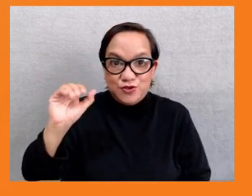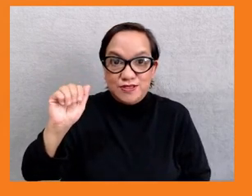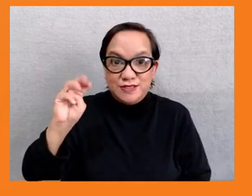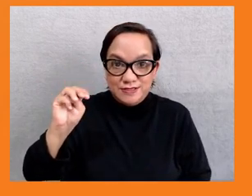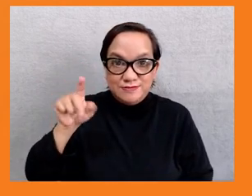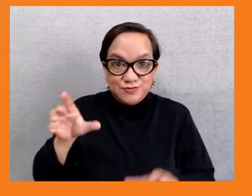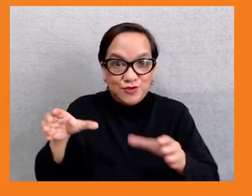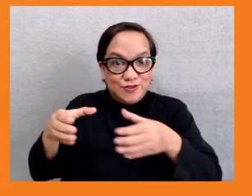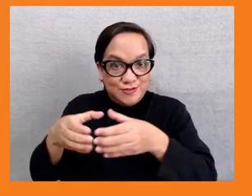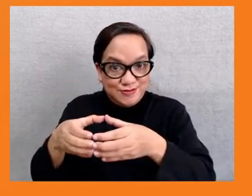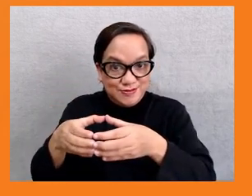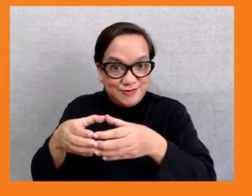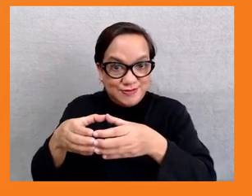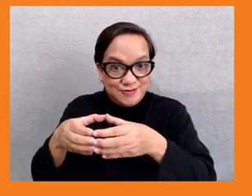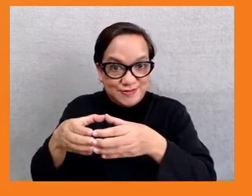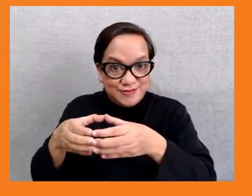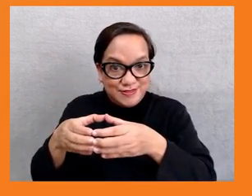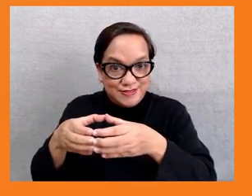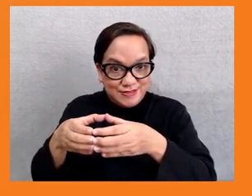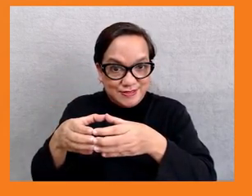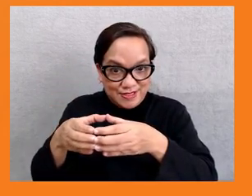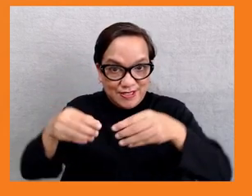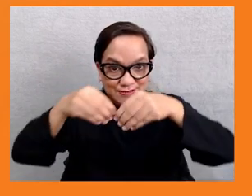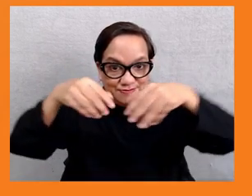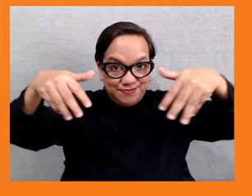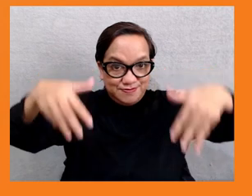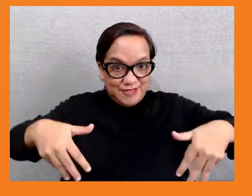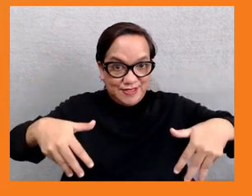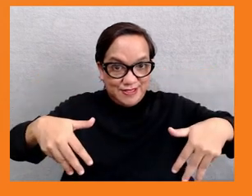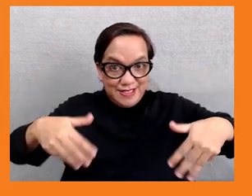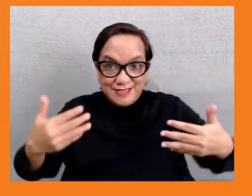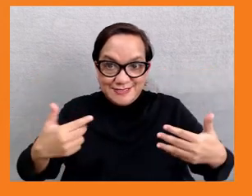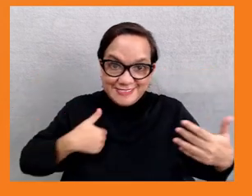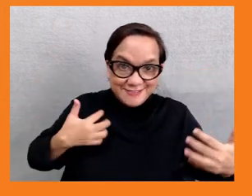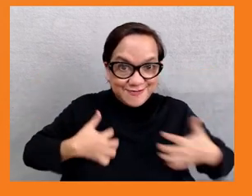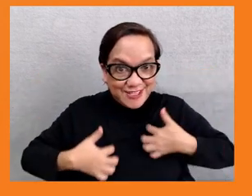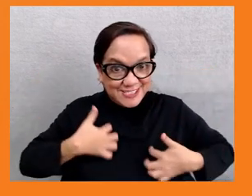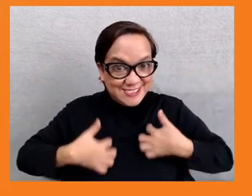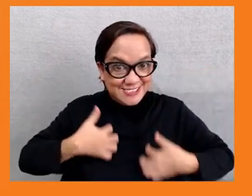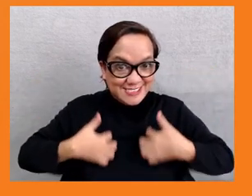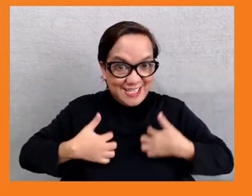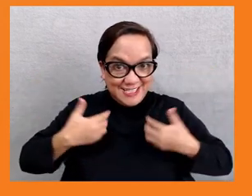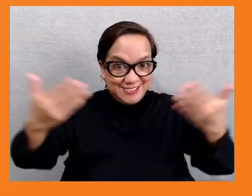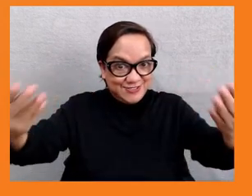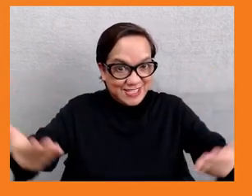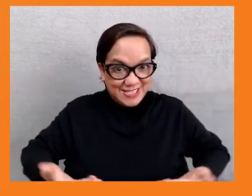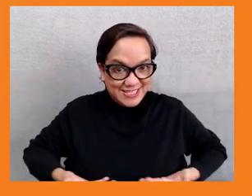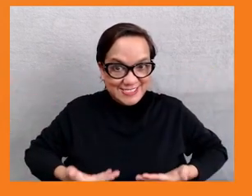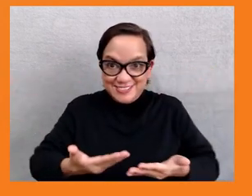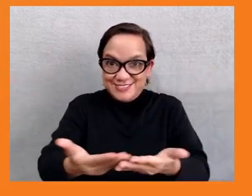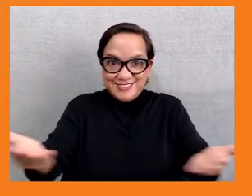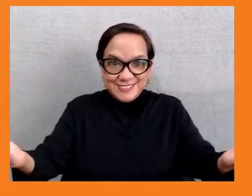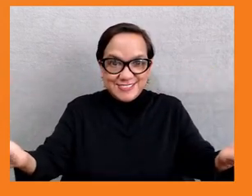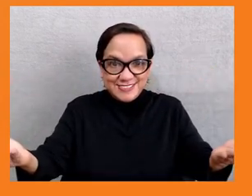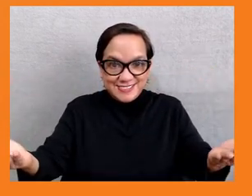to see such excellent virtual participation today, and I'm really glad you all could join us today. This session is part of the 55th